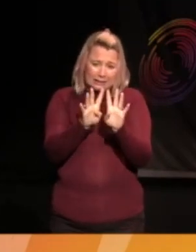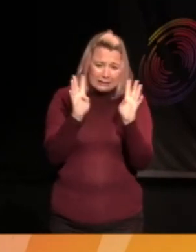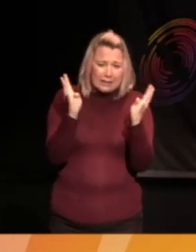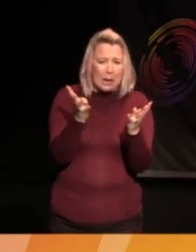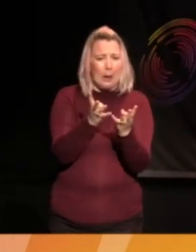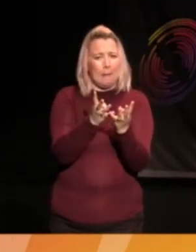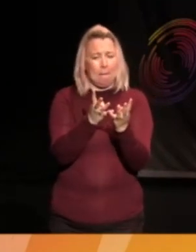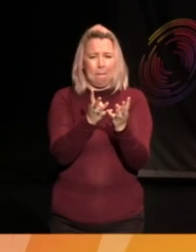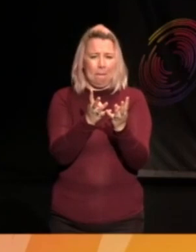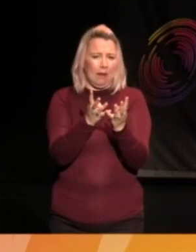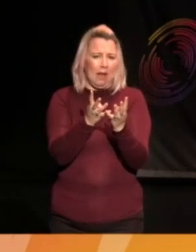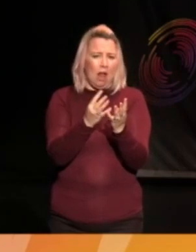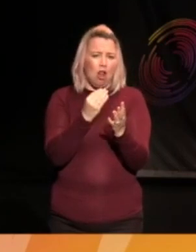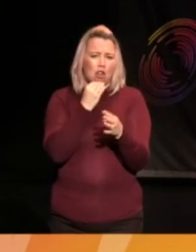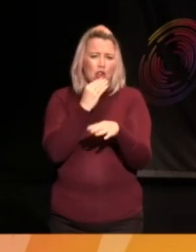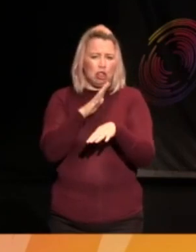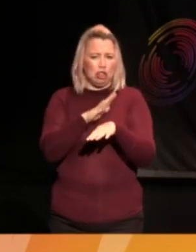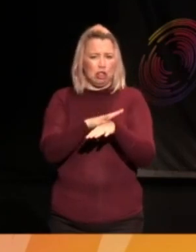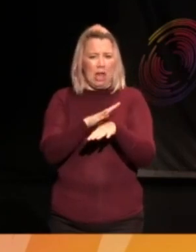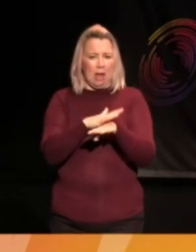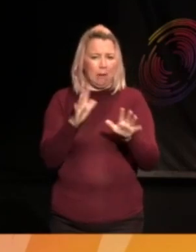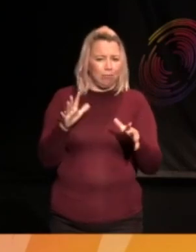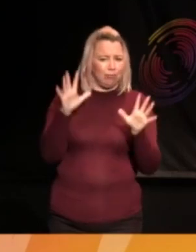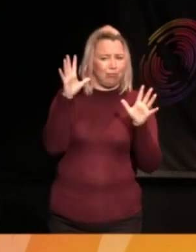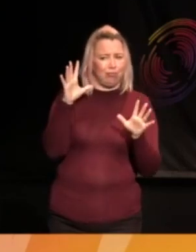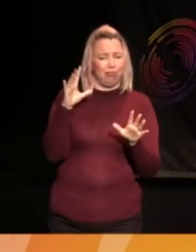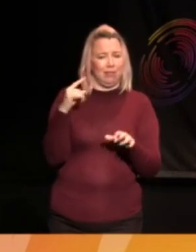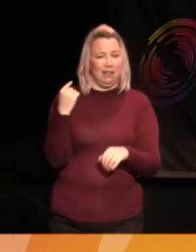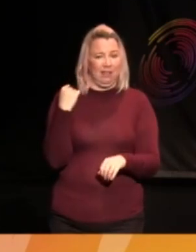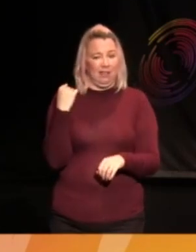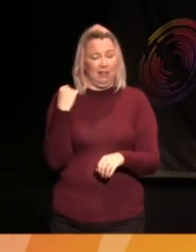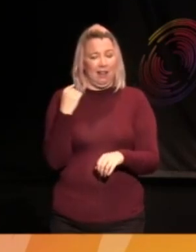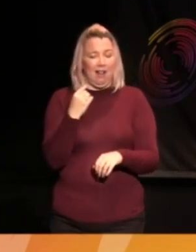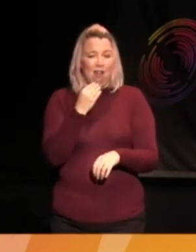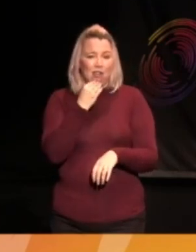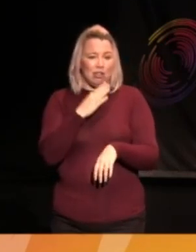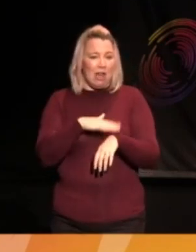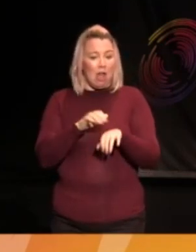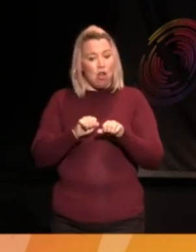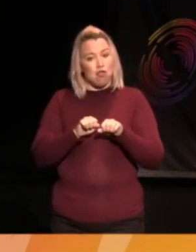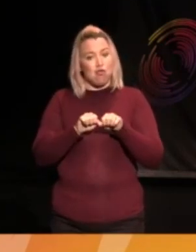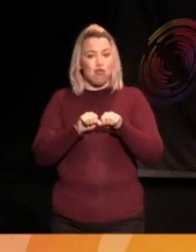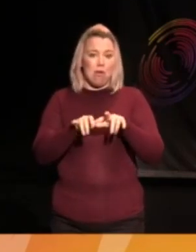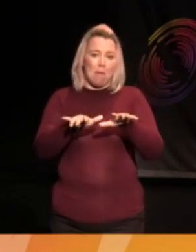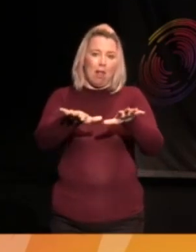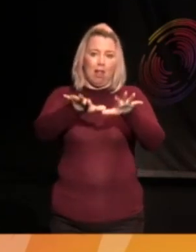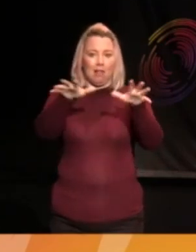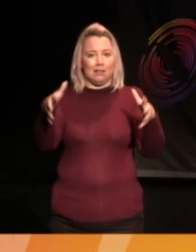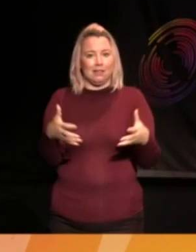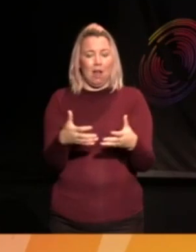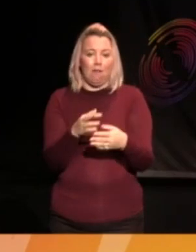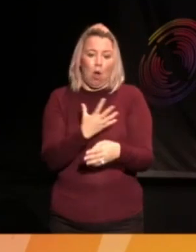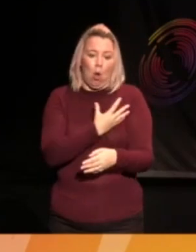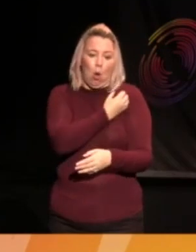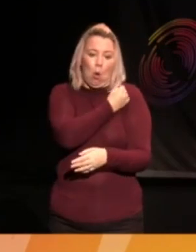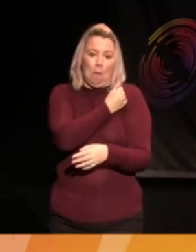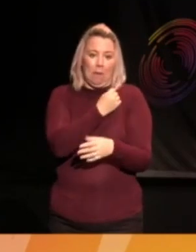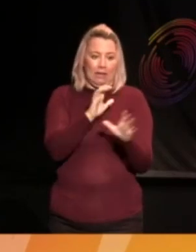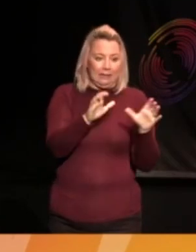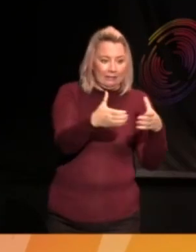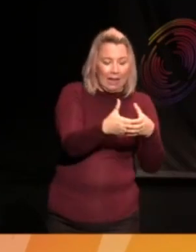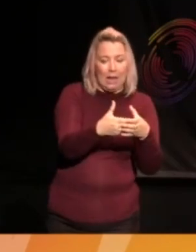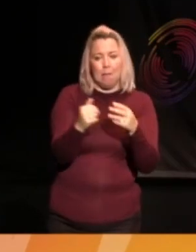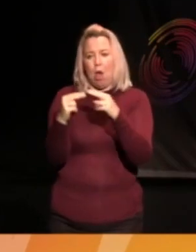think we applauded at lunchtime. We've had a bit of applause already. So we'll just say that the Ripples of Hope team and the Home team have been absolutely